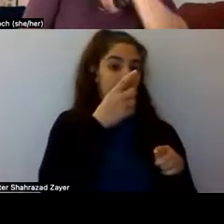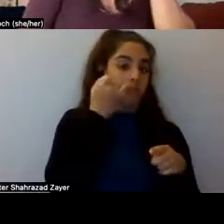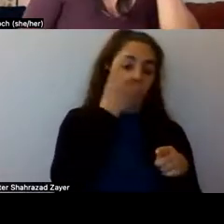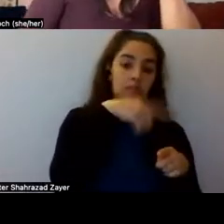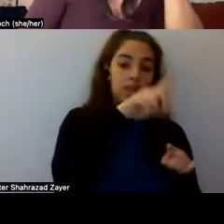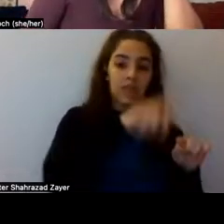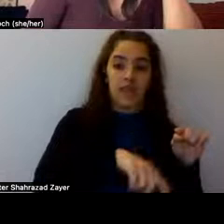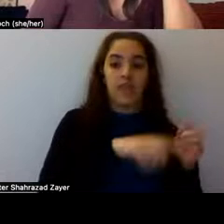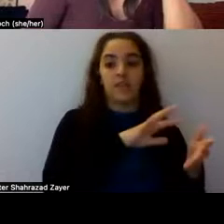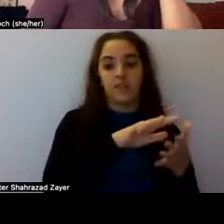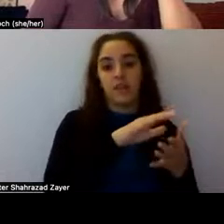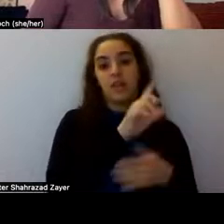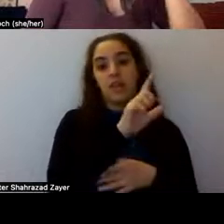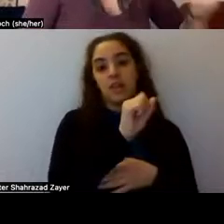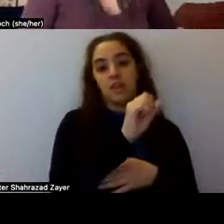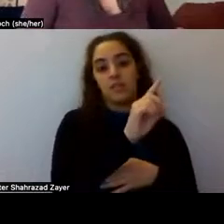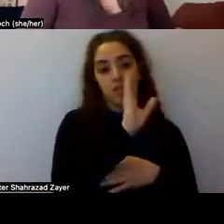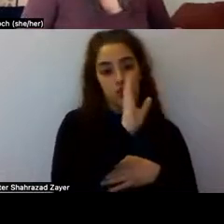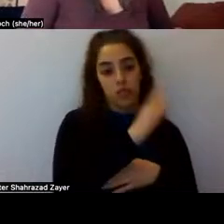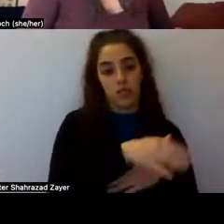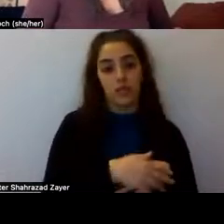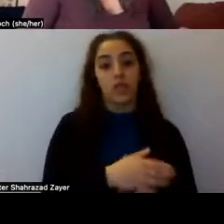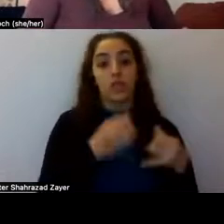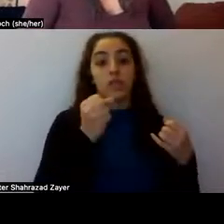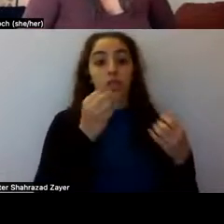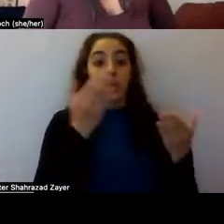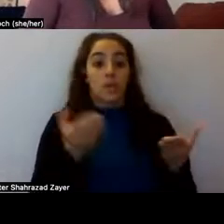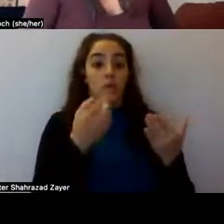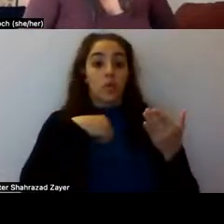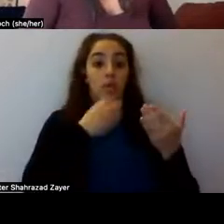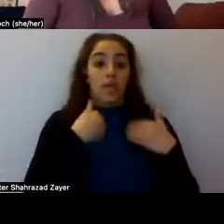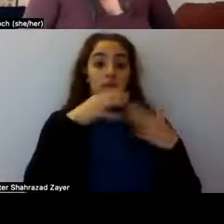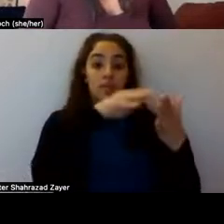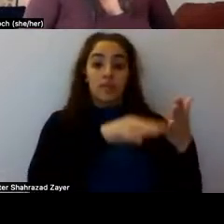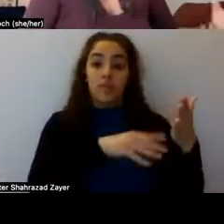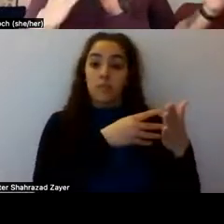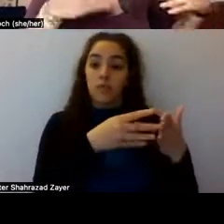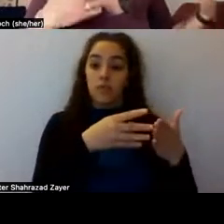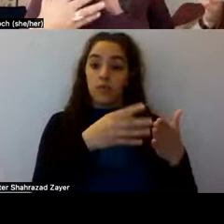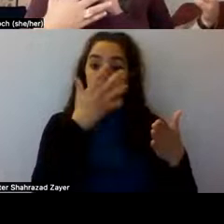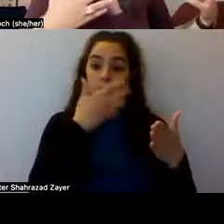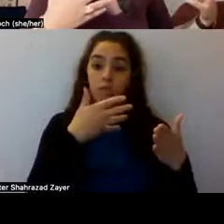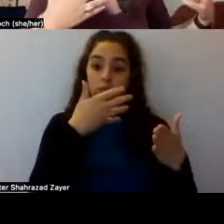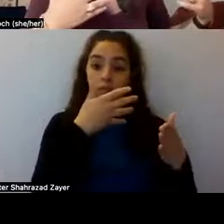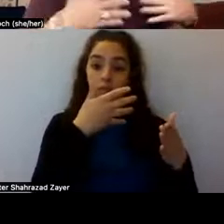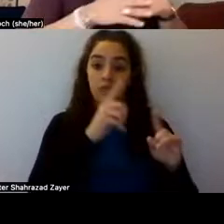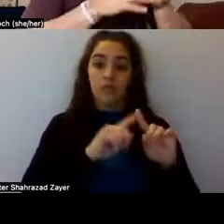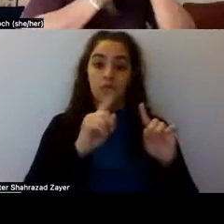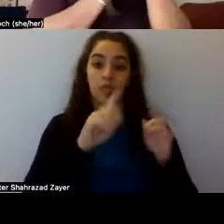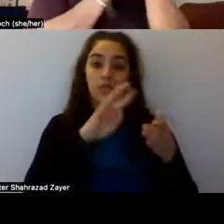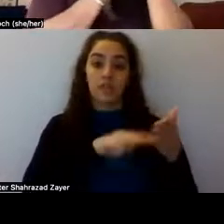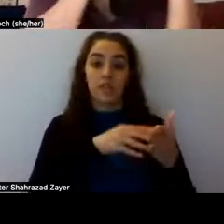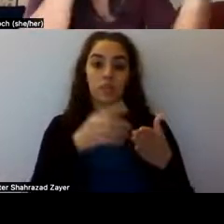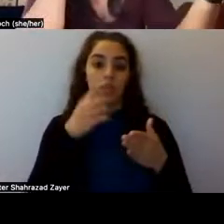So over here we have, um, the table which looks at, um, the, the different schedules for,